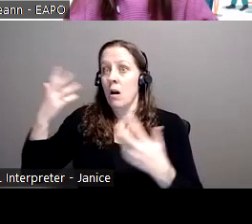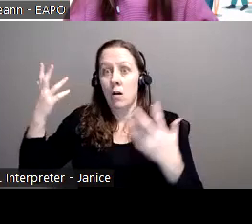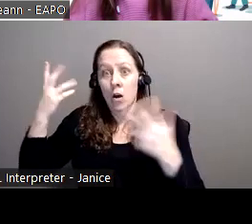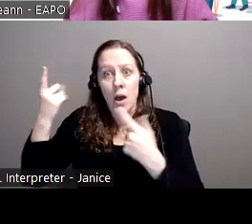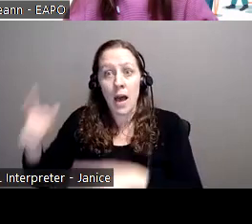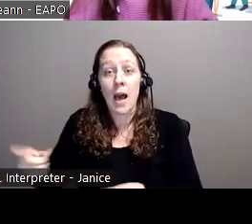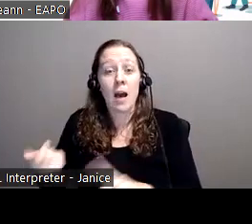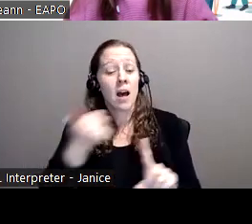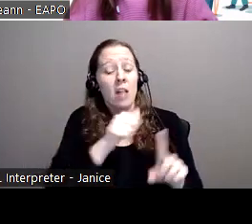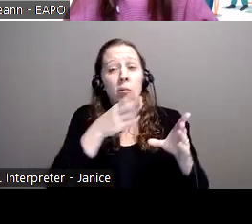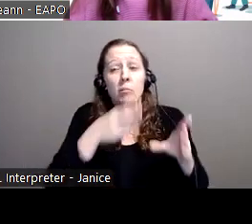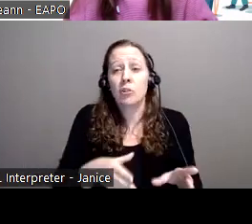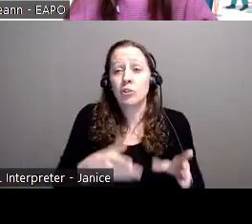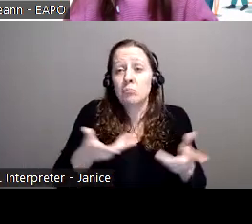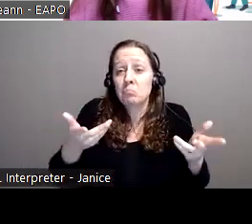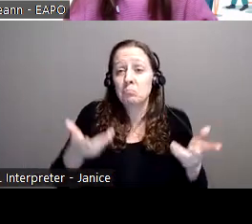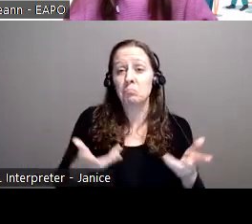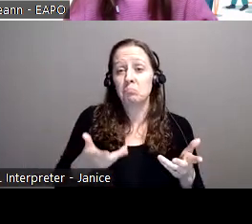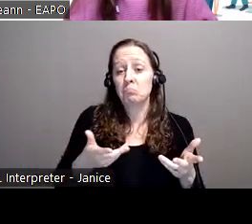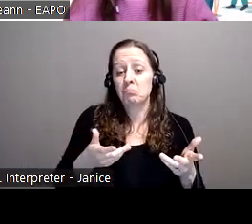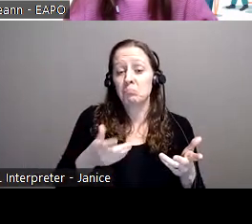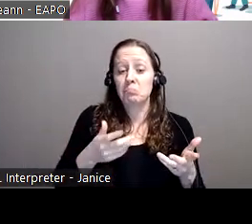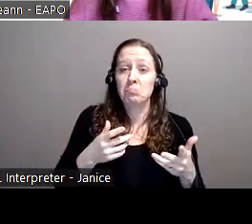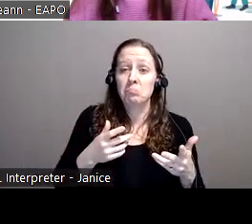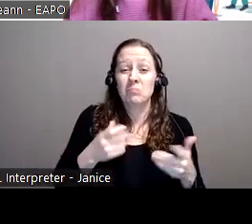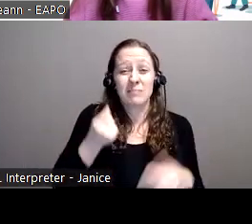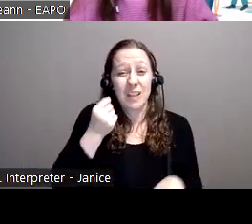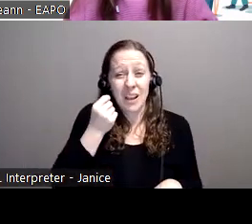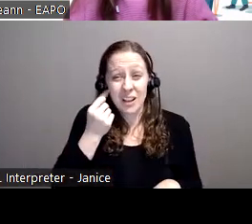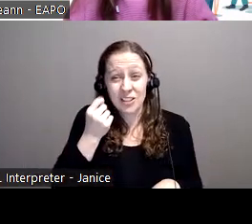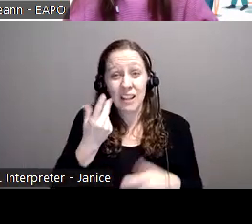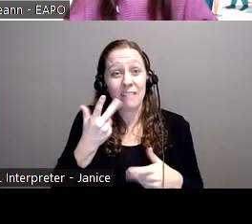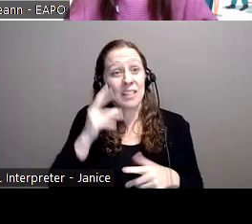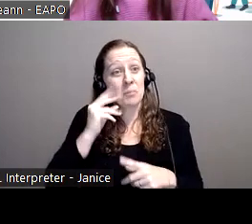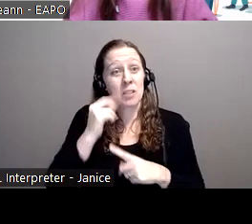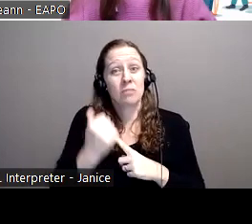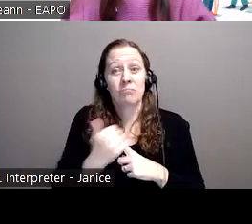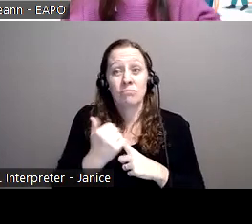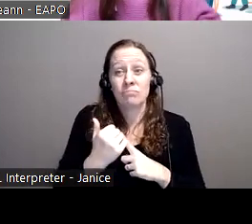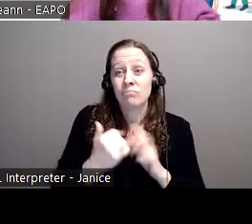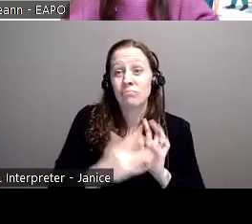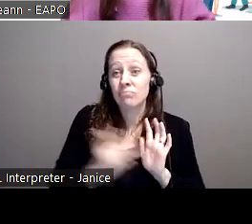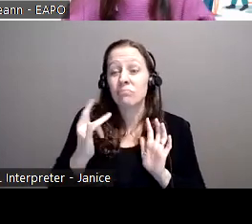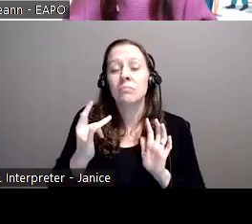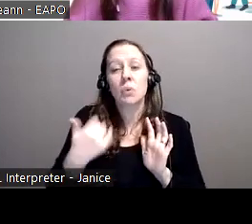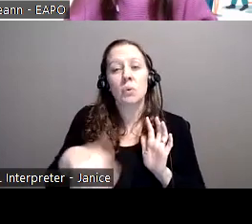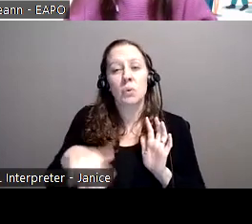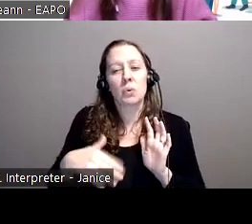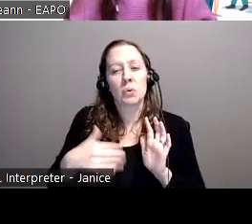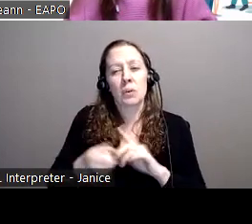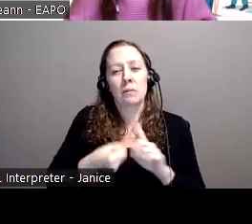react that way. Right. Um, that being said, being a victim of fraud can be detrimental. And, um, of course, if